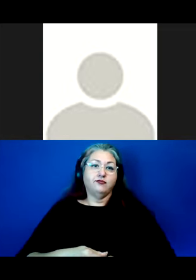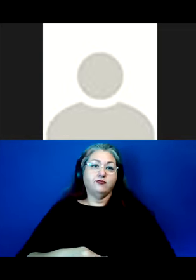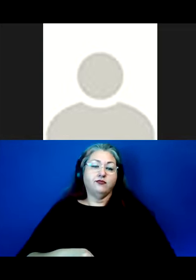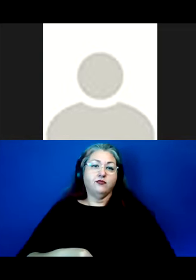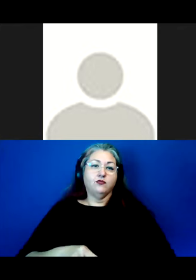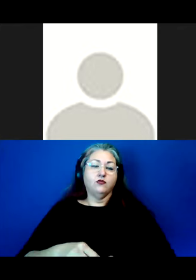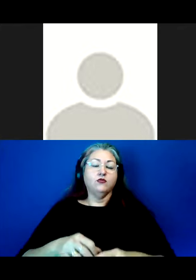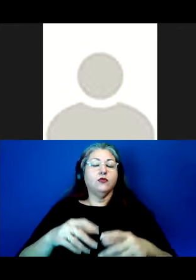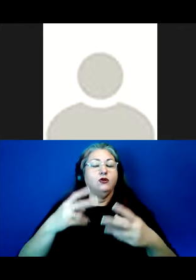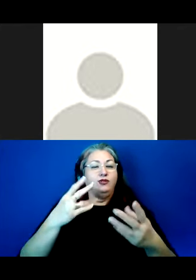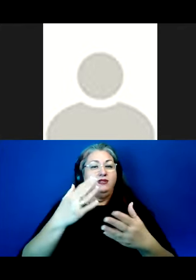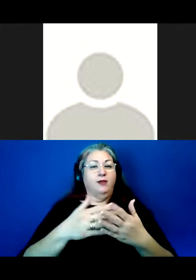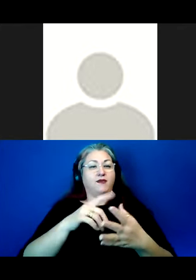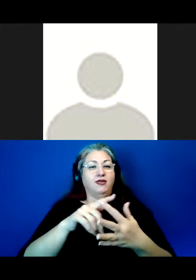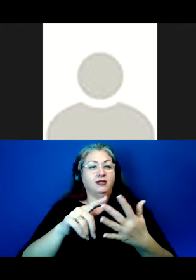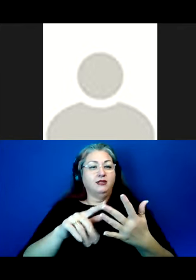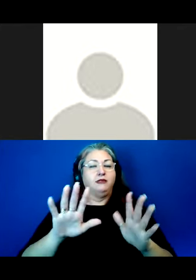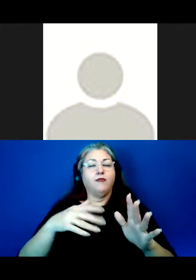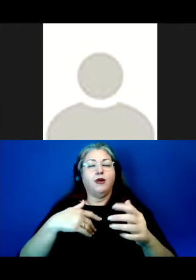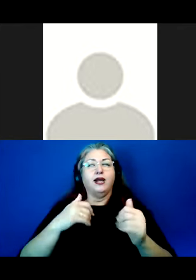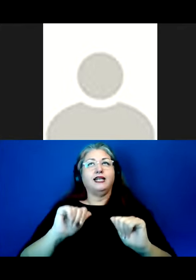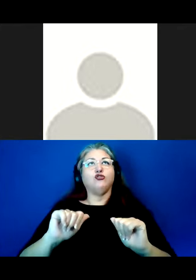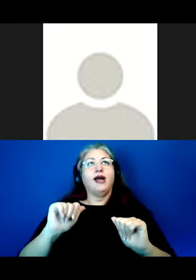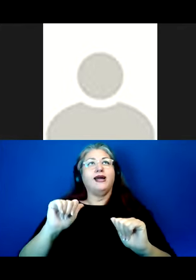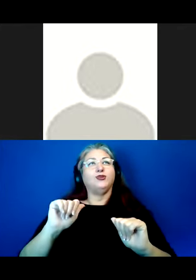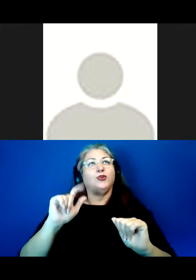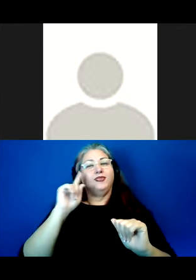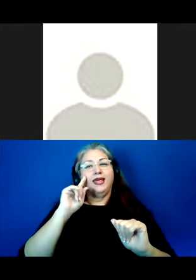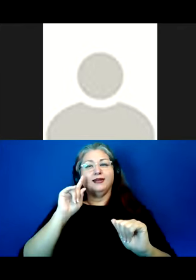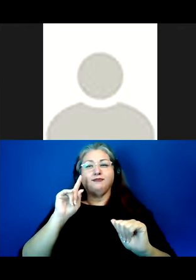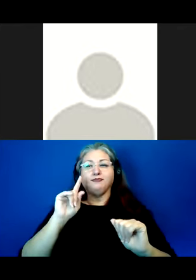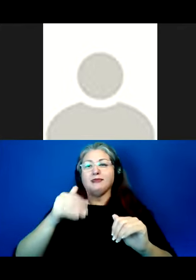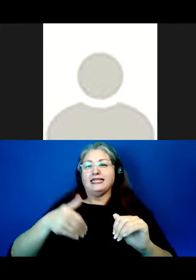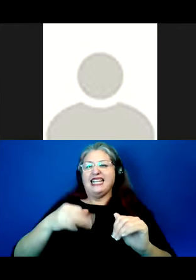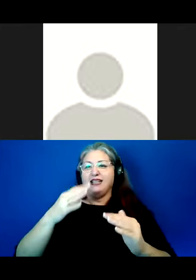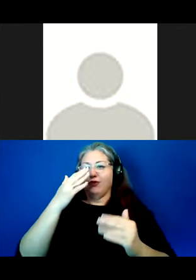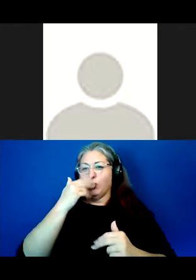With some of these things, I try to maintain some sense of humor. It's a way of dealing with.